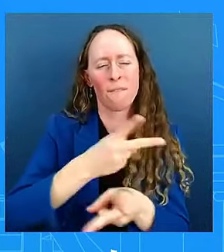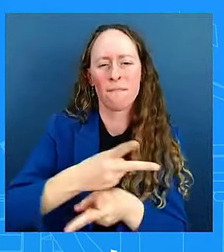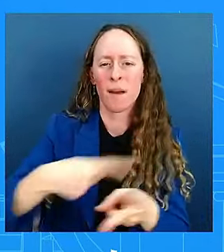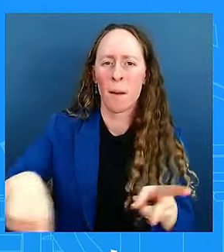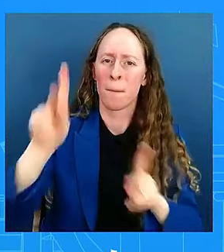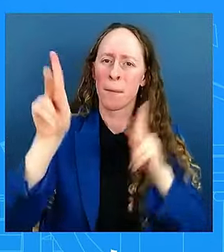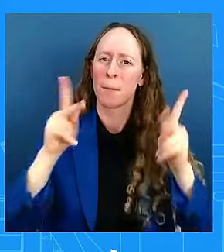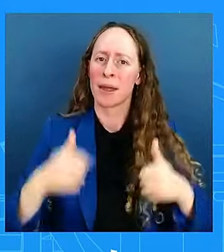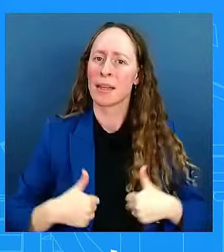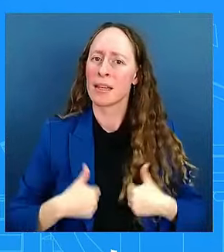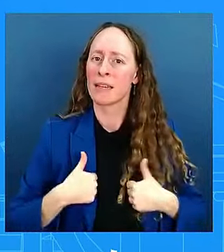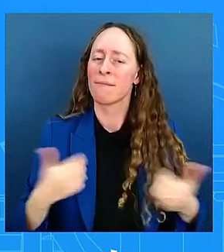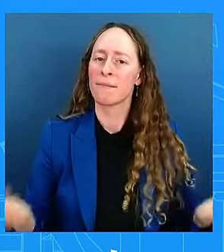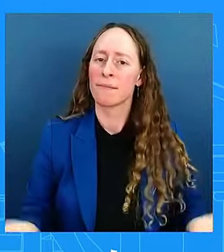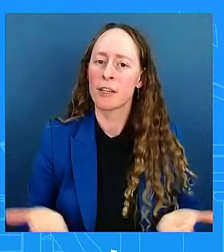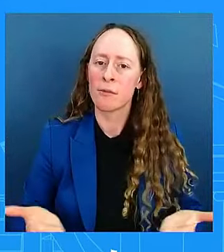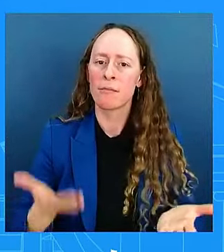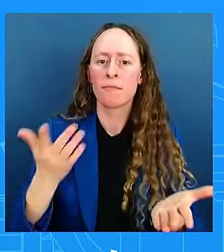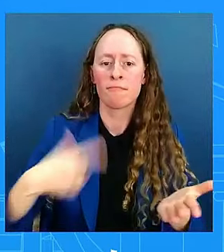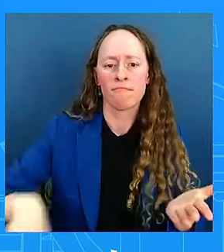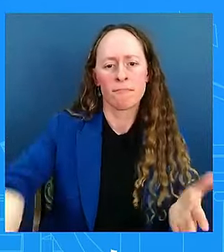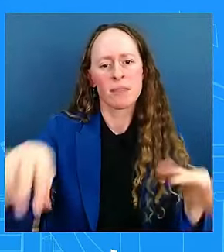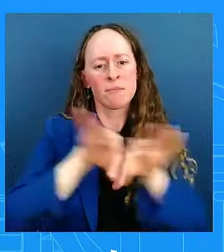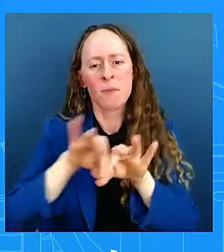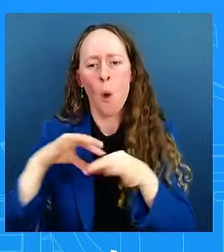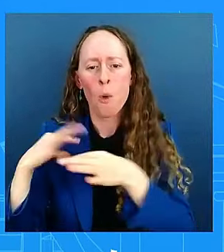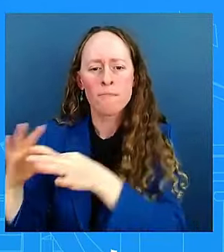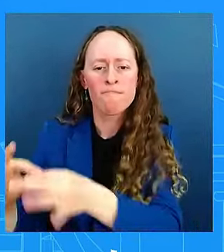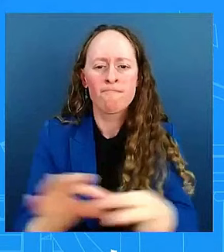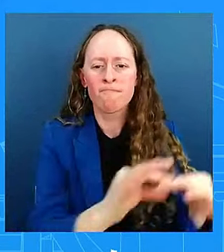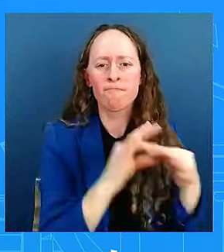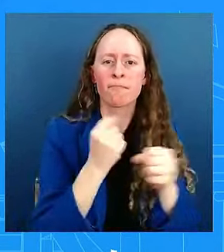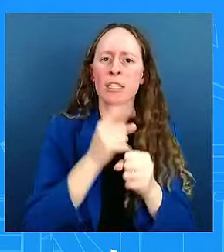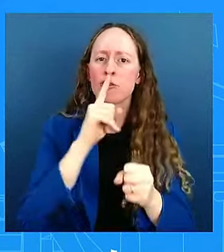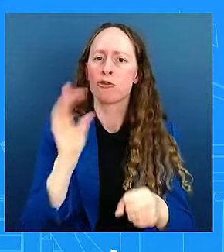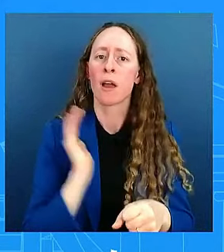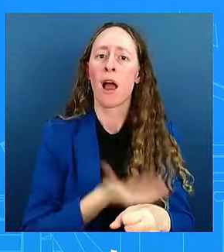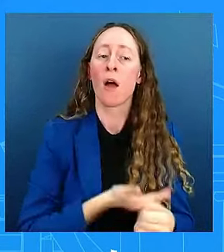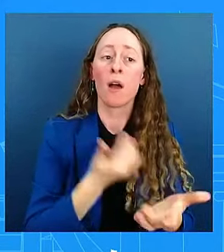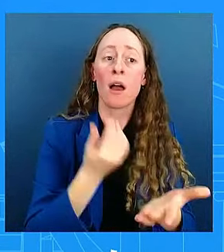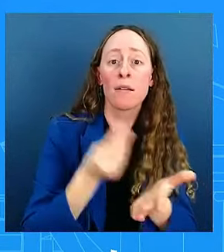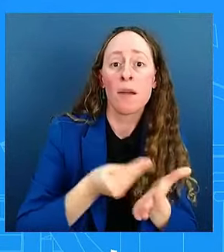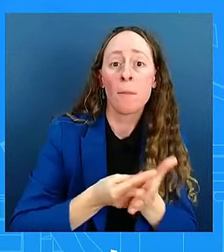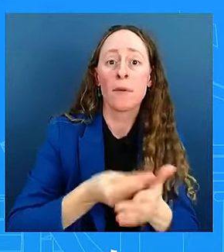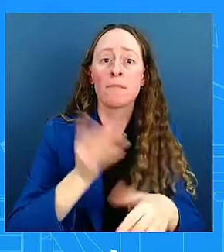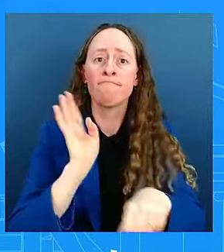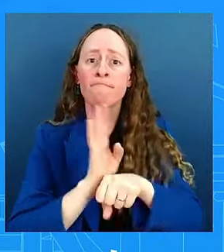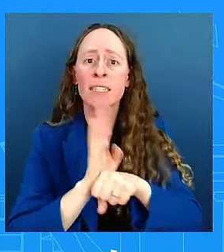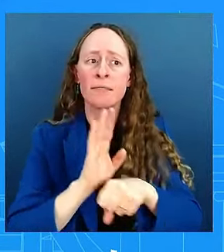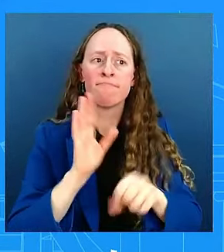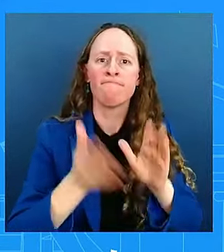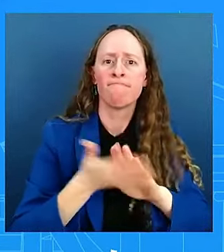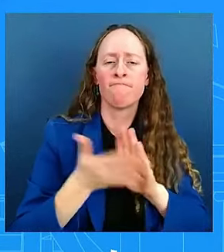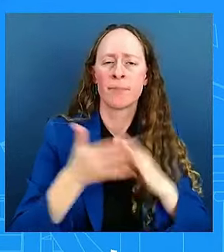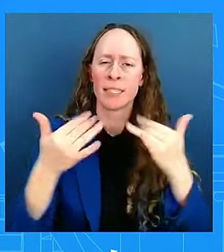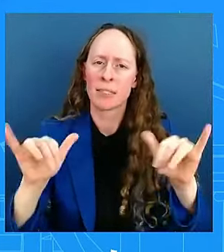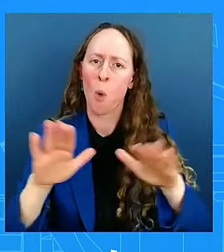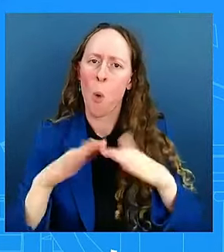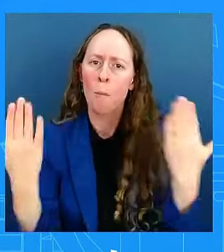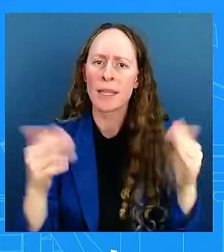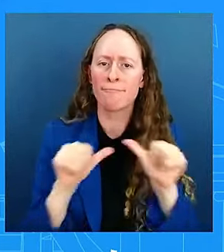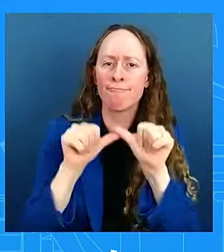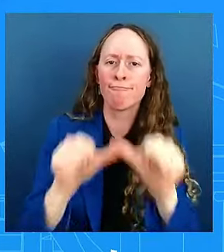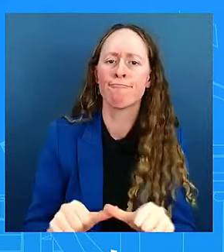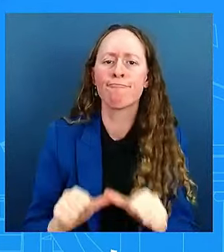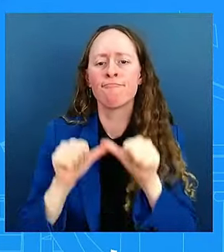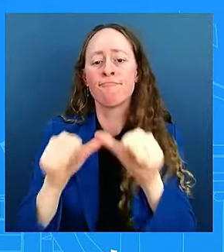and ensure that our economy remains strong. But more importantly, it proves that nothing is beyond America's capacity